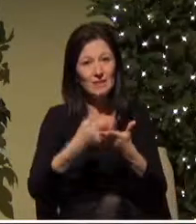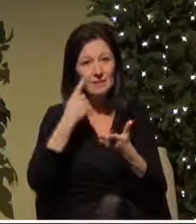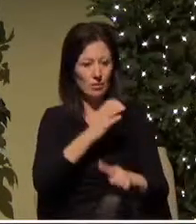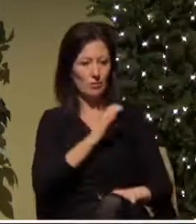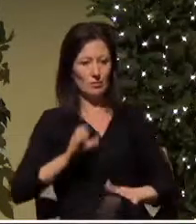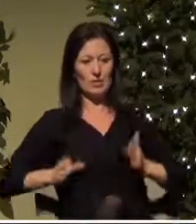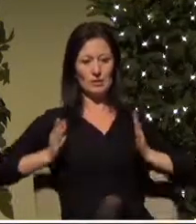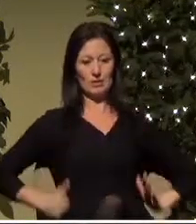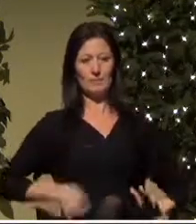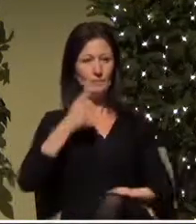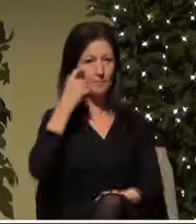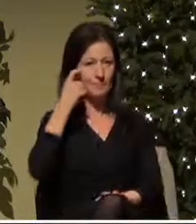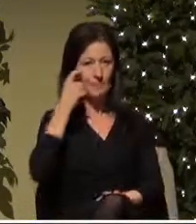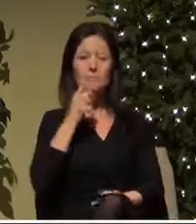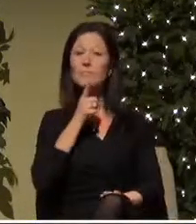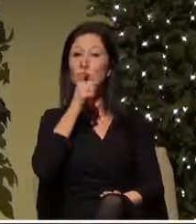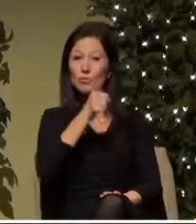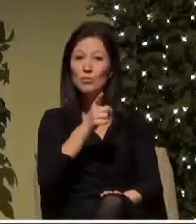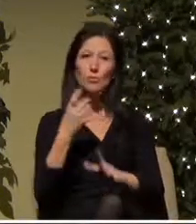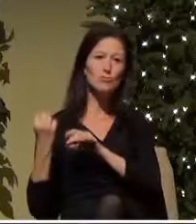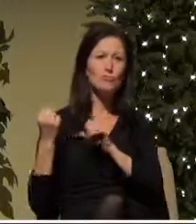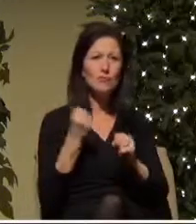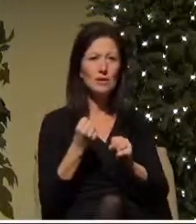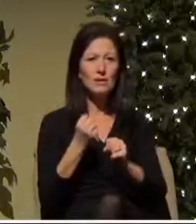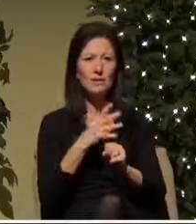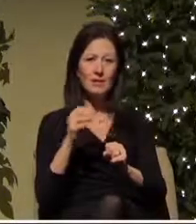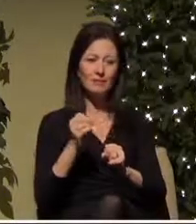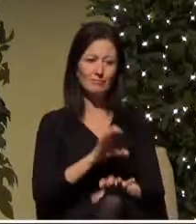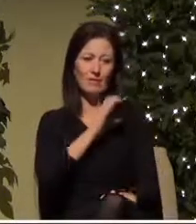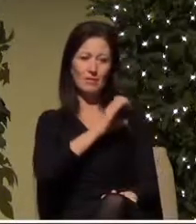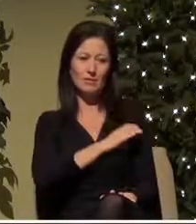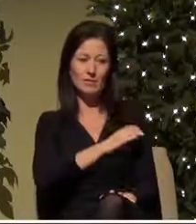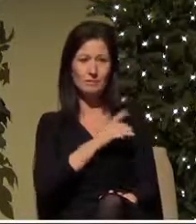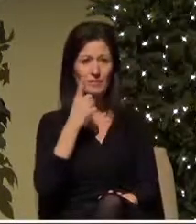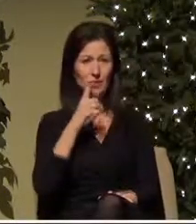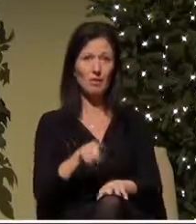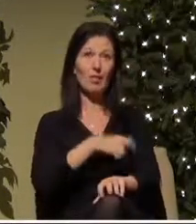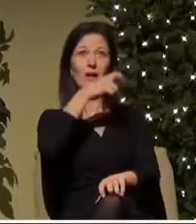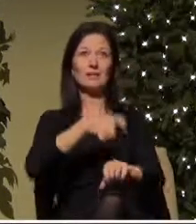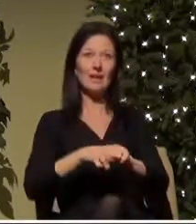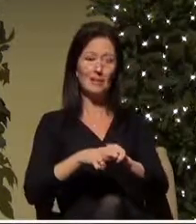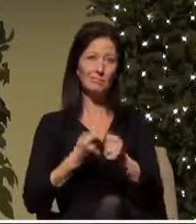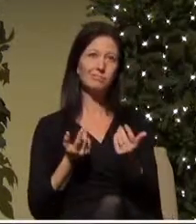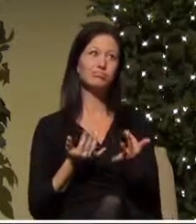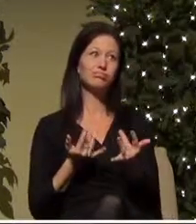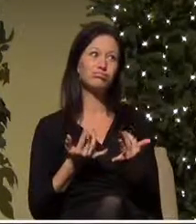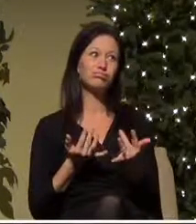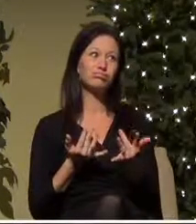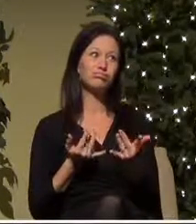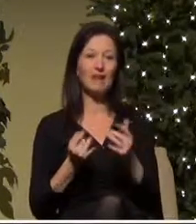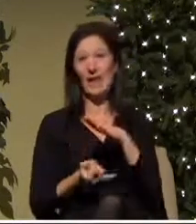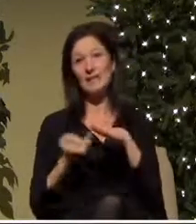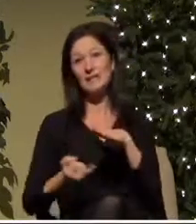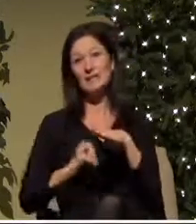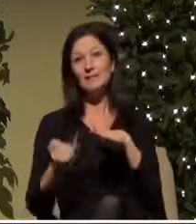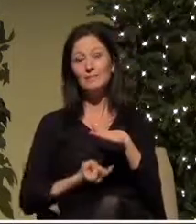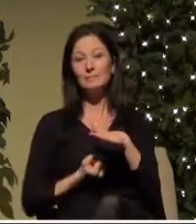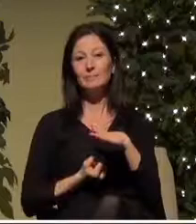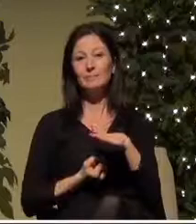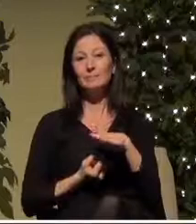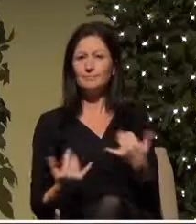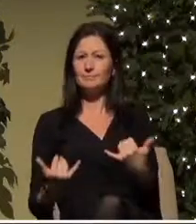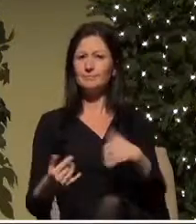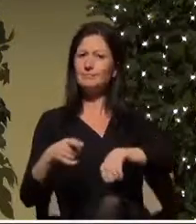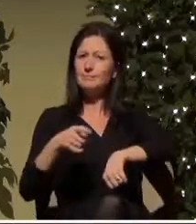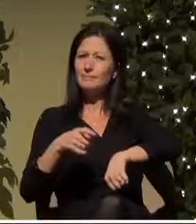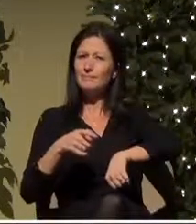character that you are showing in this long era of restraint and it's in times like these that the world sees us and they